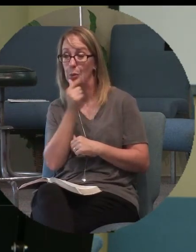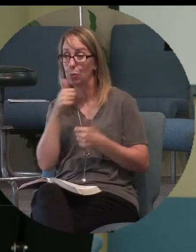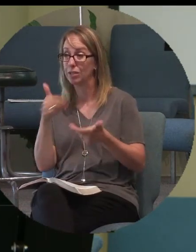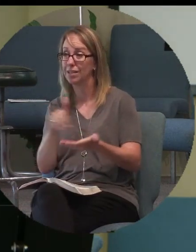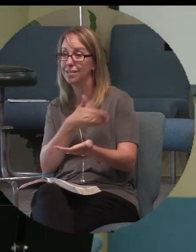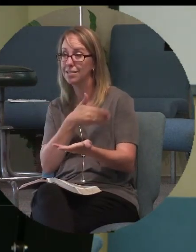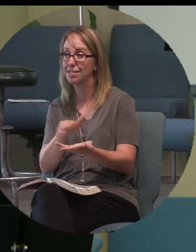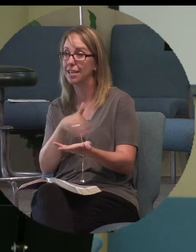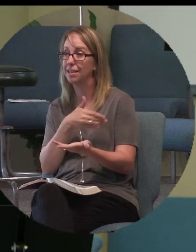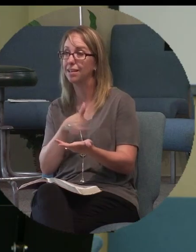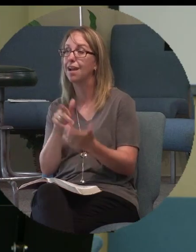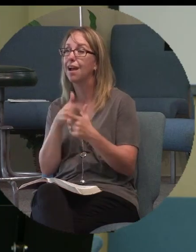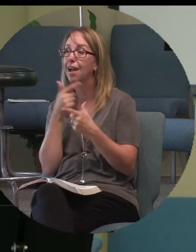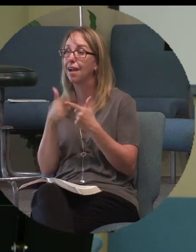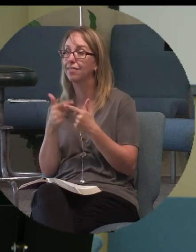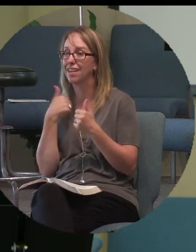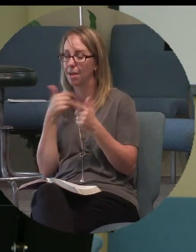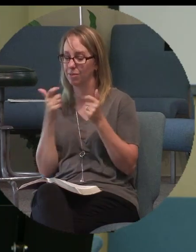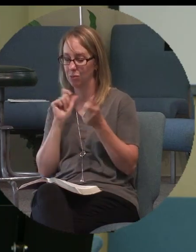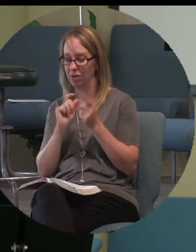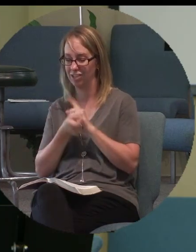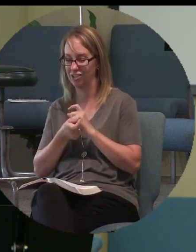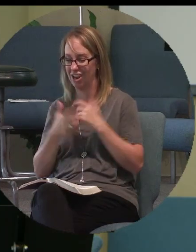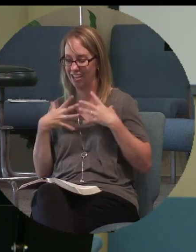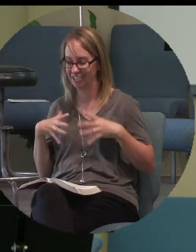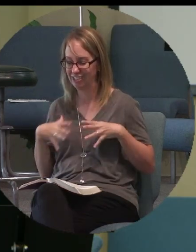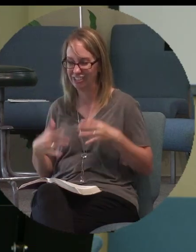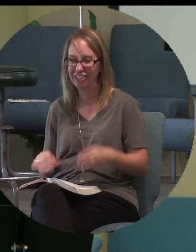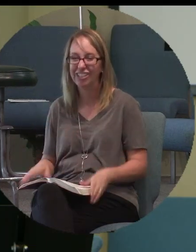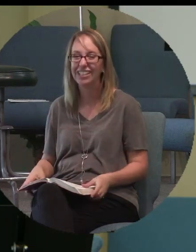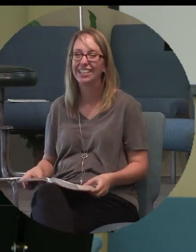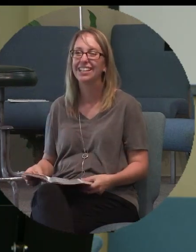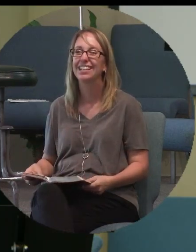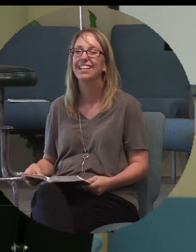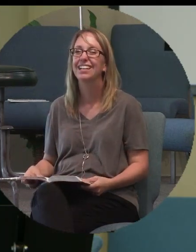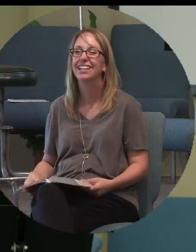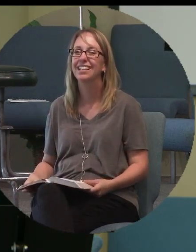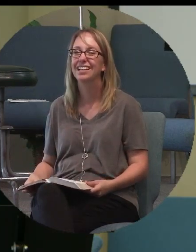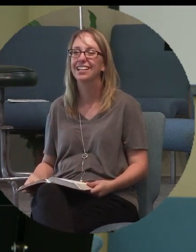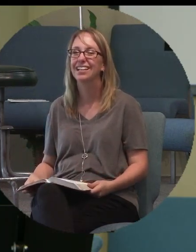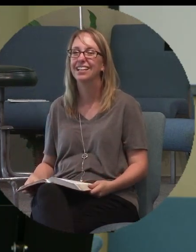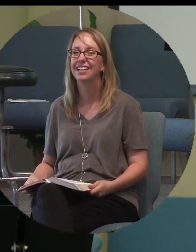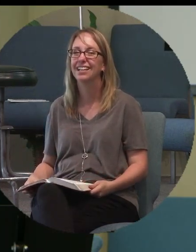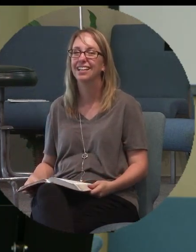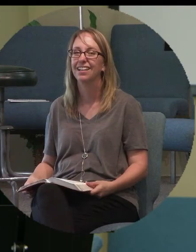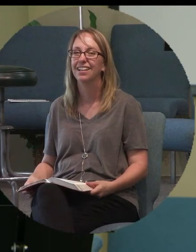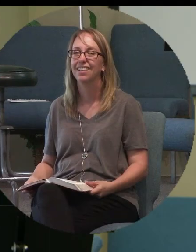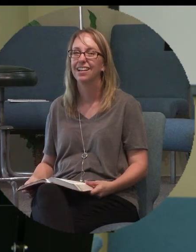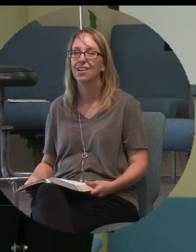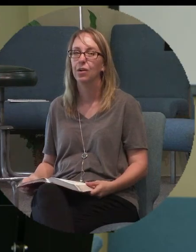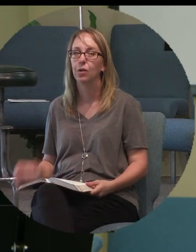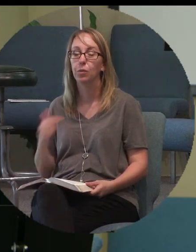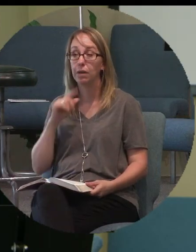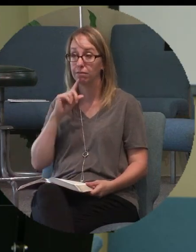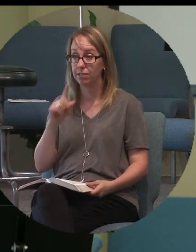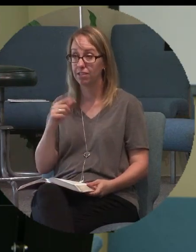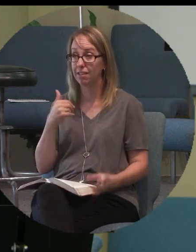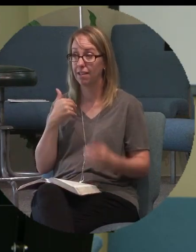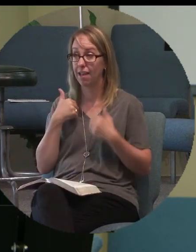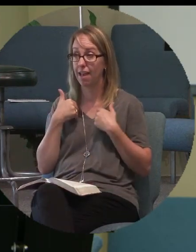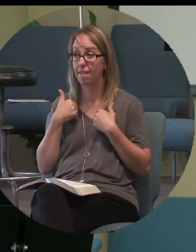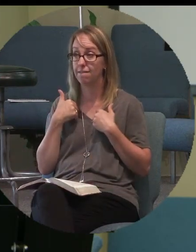song and I'm going to be a quick change artist and I'm going to get changed. We actually have a